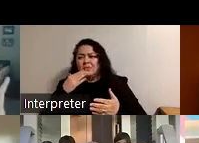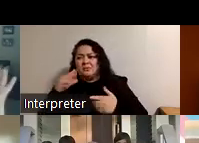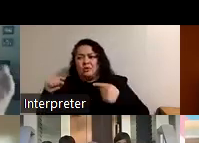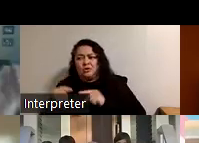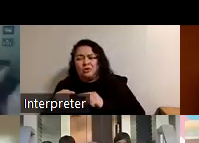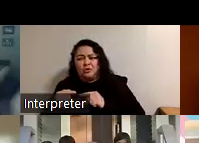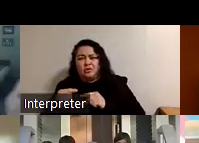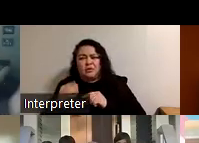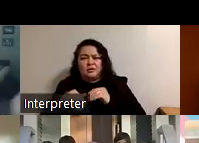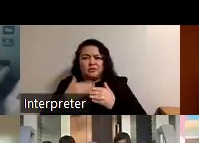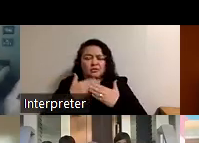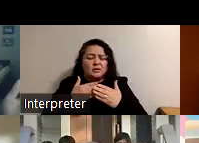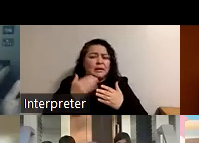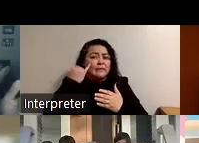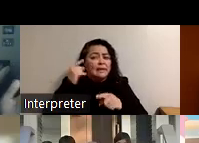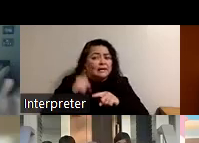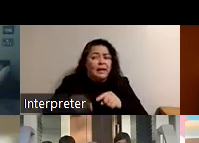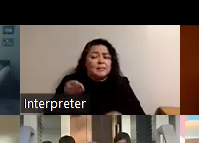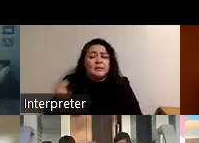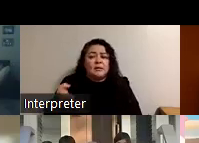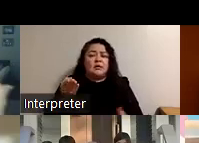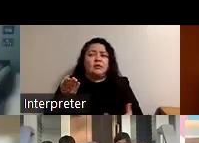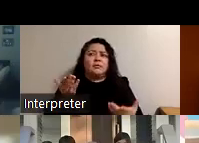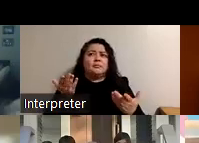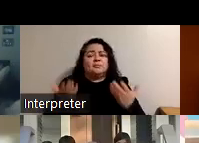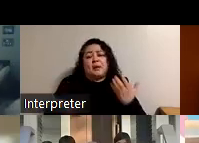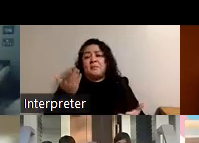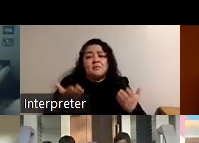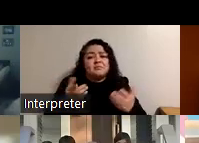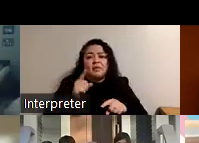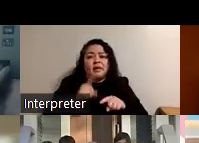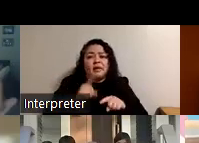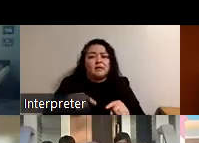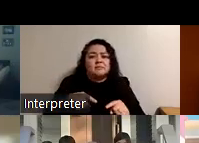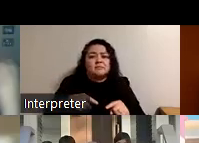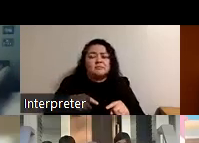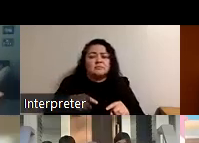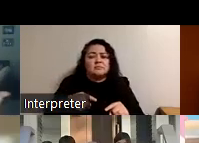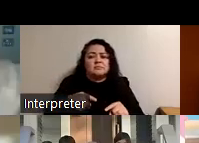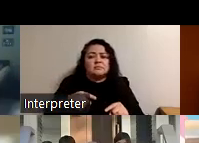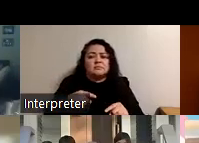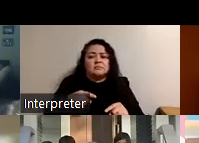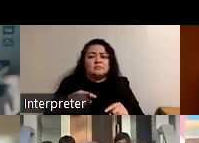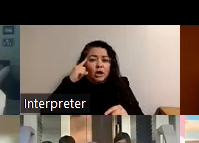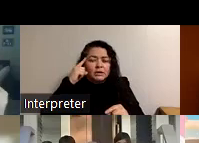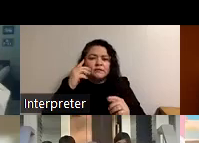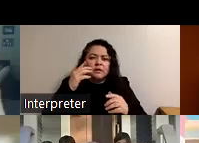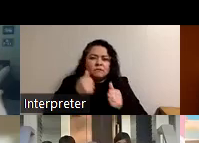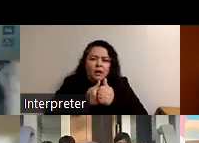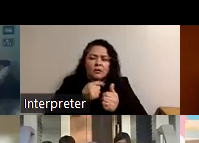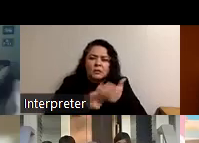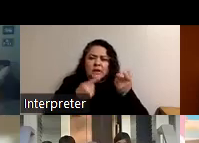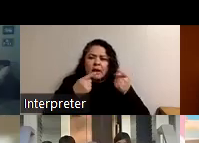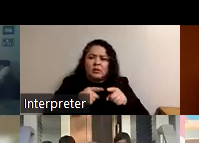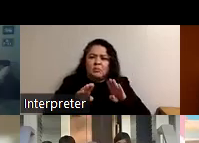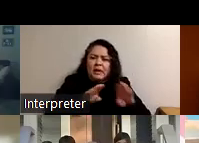if they can't be there either because um maybe they can't cognitively um follow what's happening or maybe